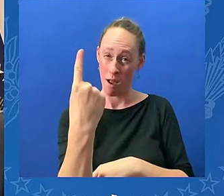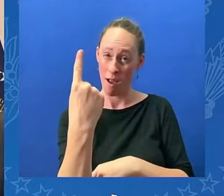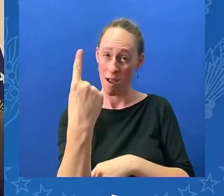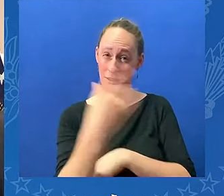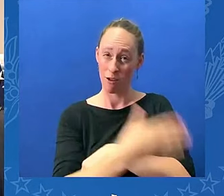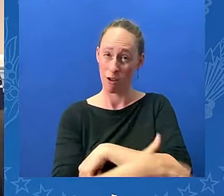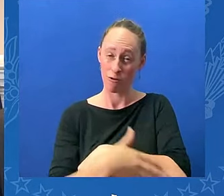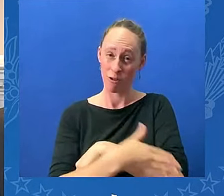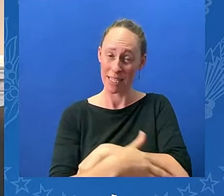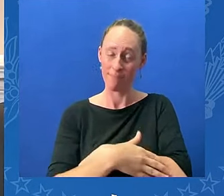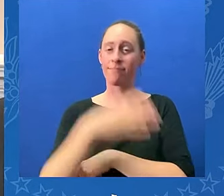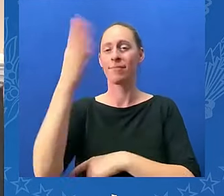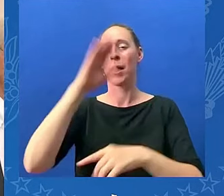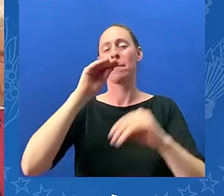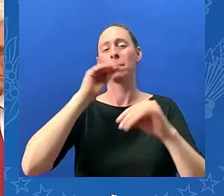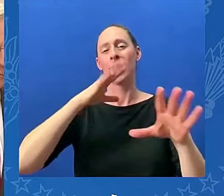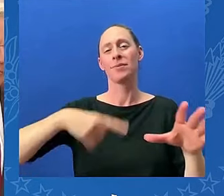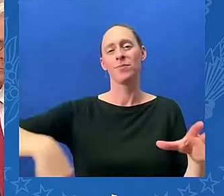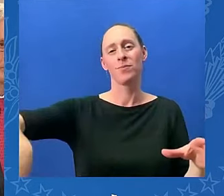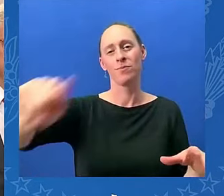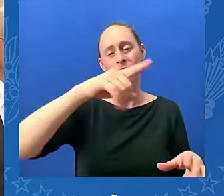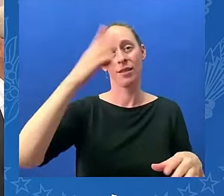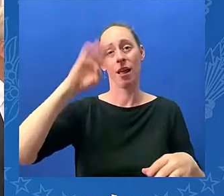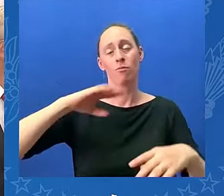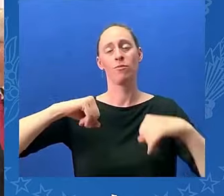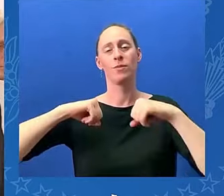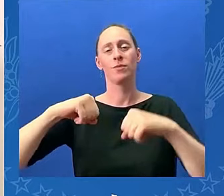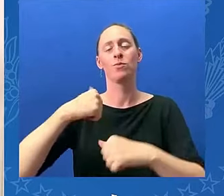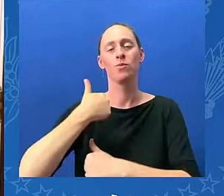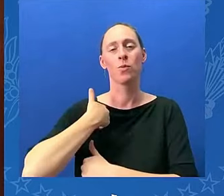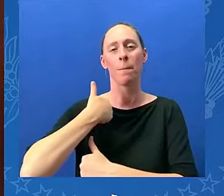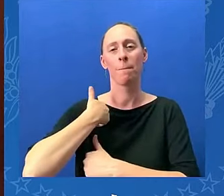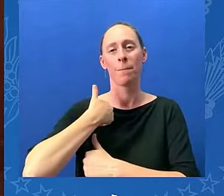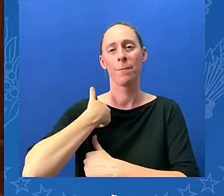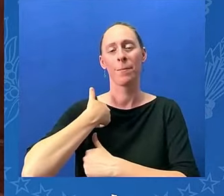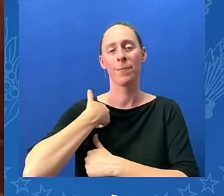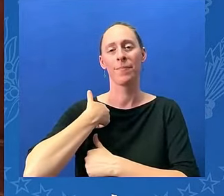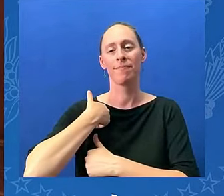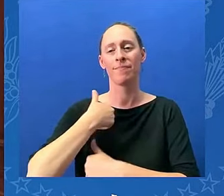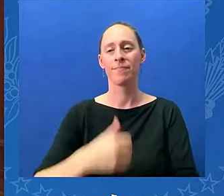thank you very much mr president when you spoke to president trump yesterday what did you